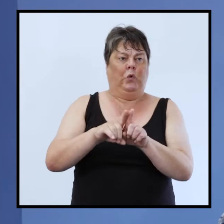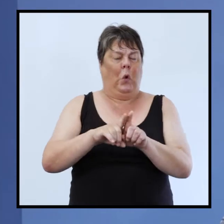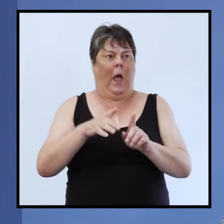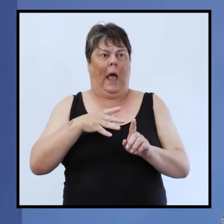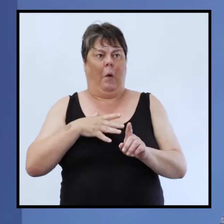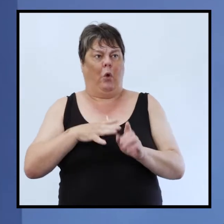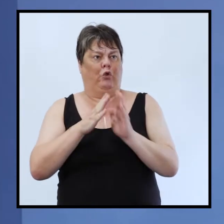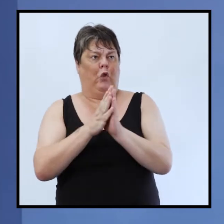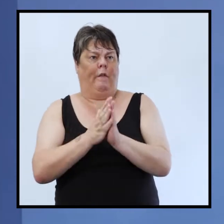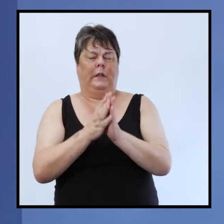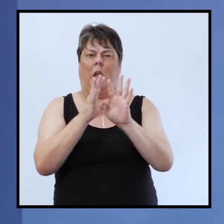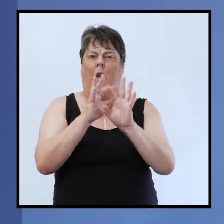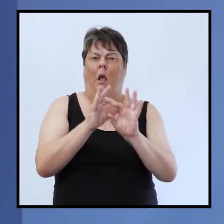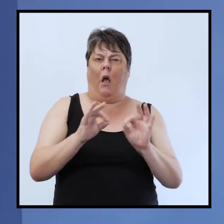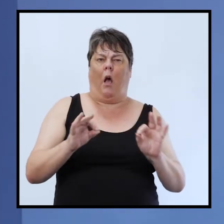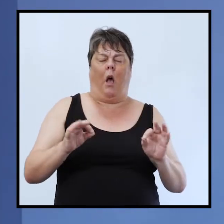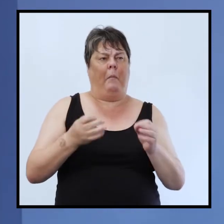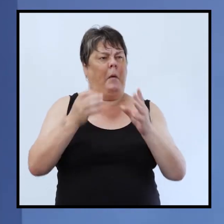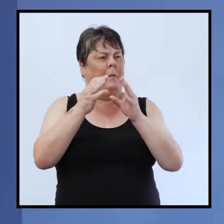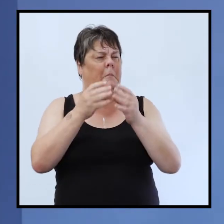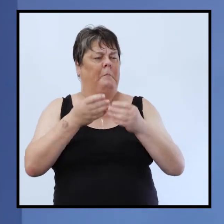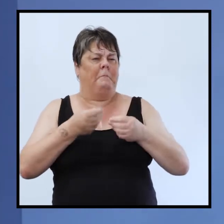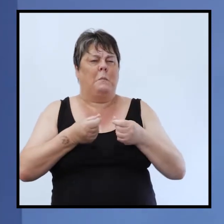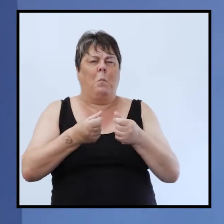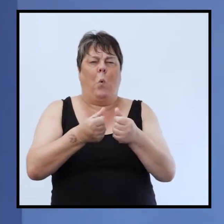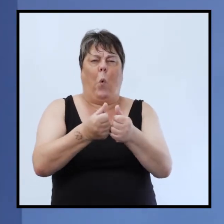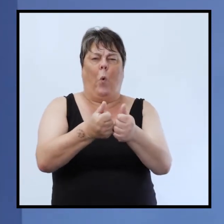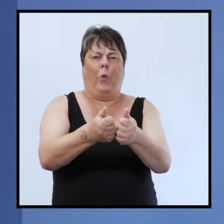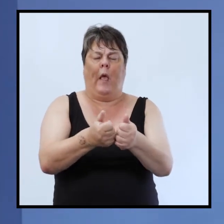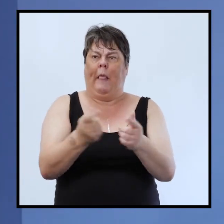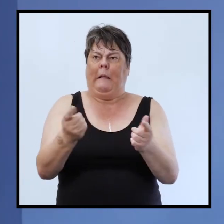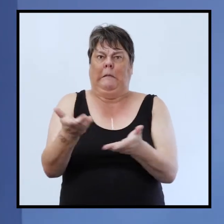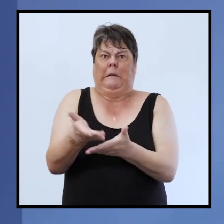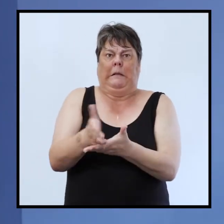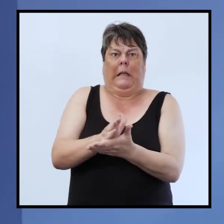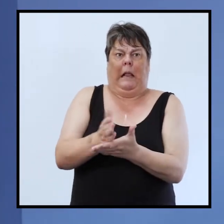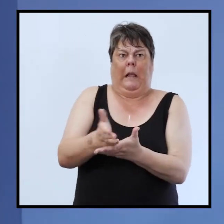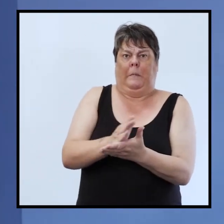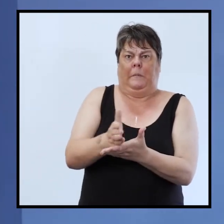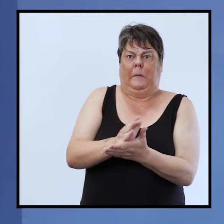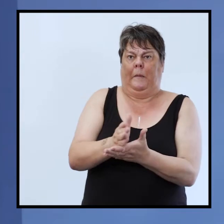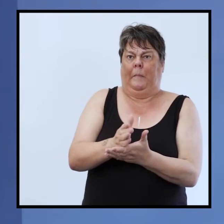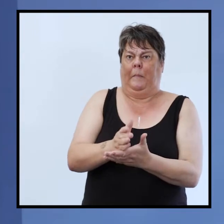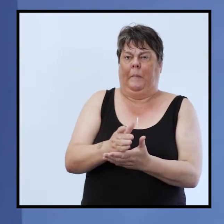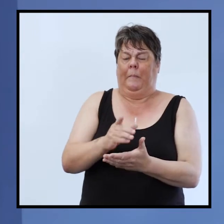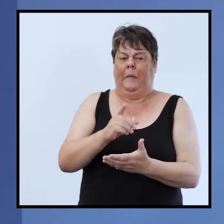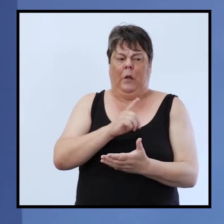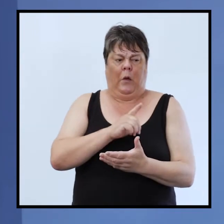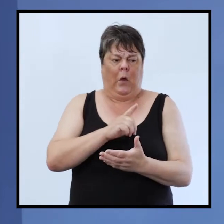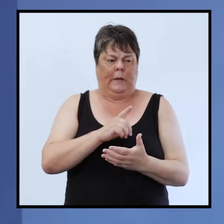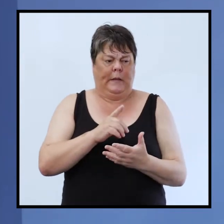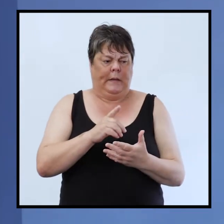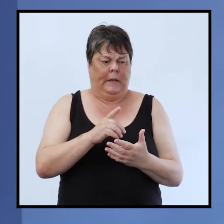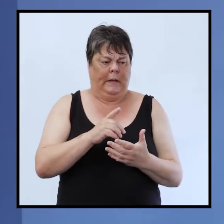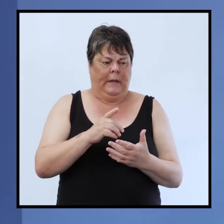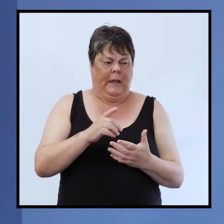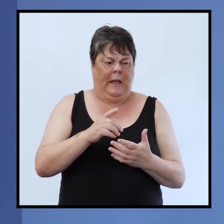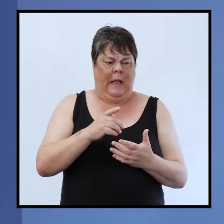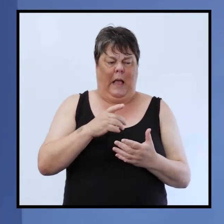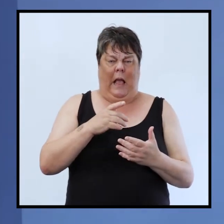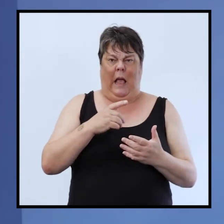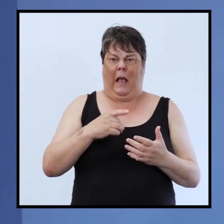all that stuff you know so there's there's a real dilemma there there's something in my heart of that religious